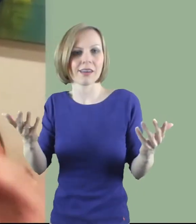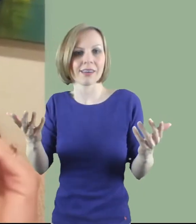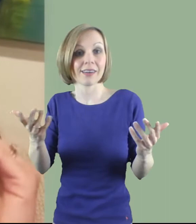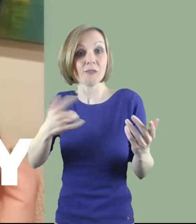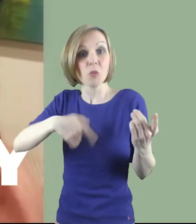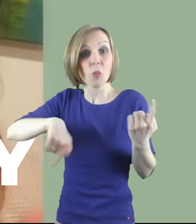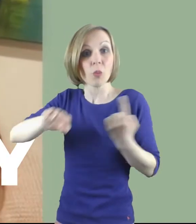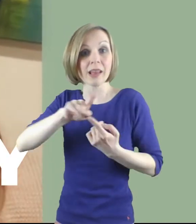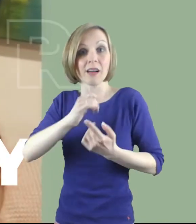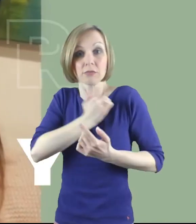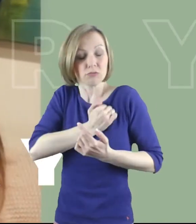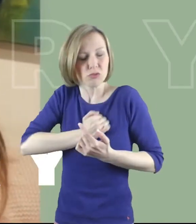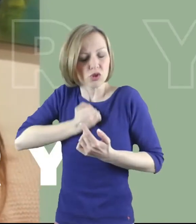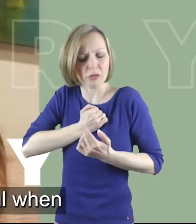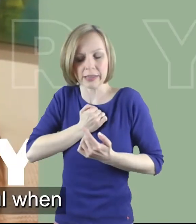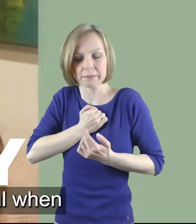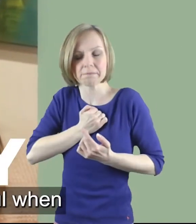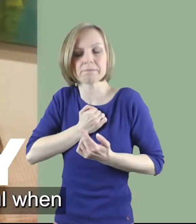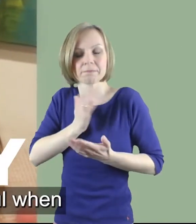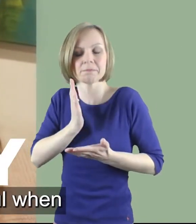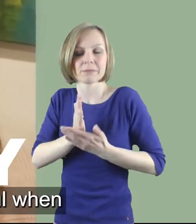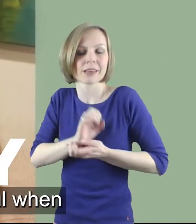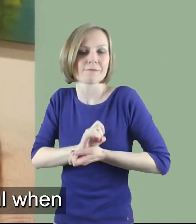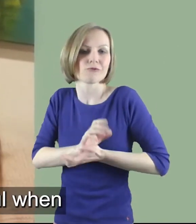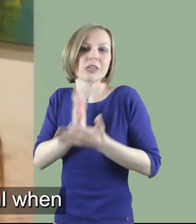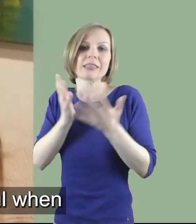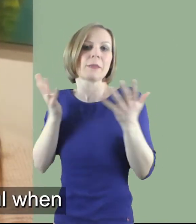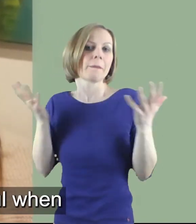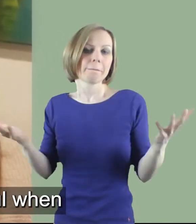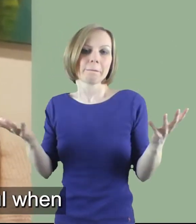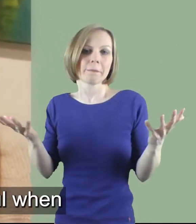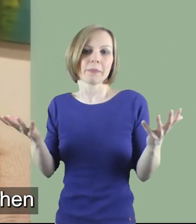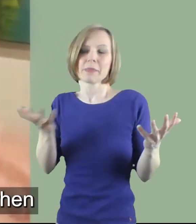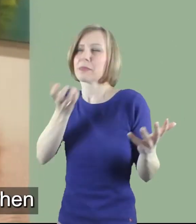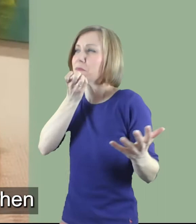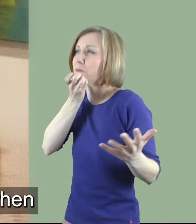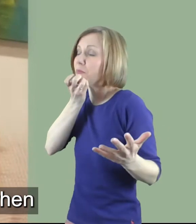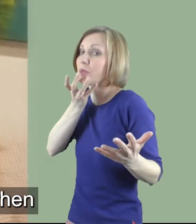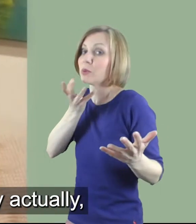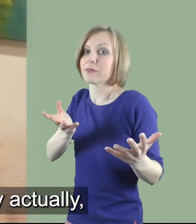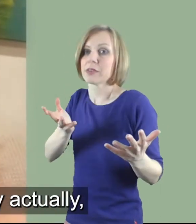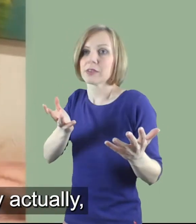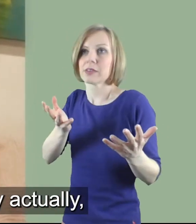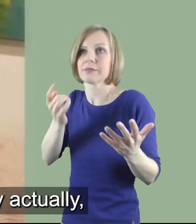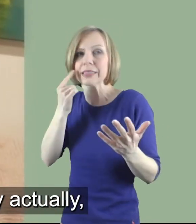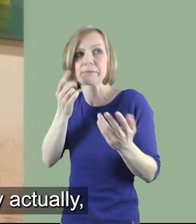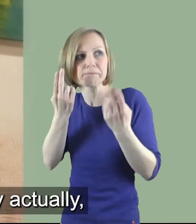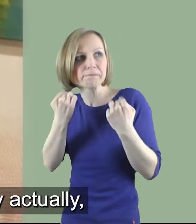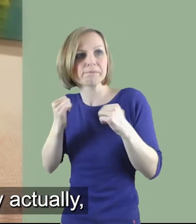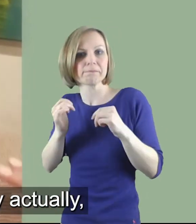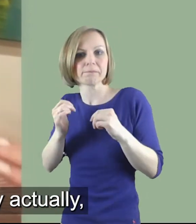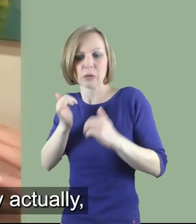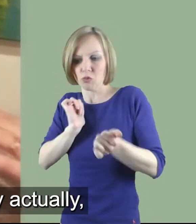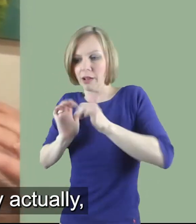when we say sorry and it is actually so beautiful when we let our guard down when we shake off pride